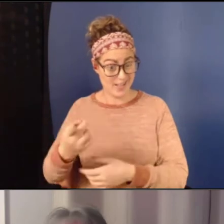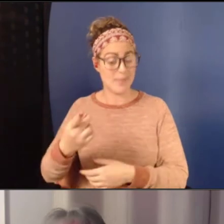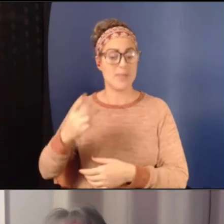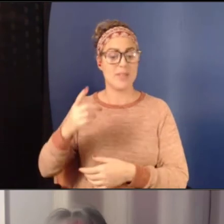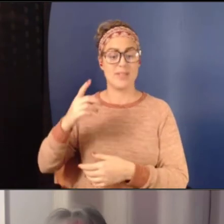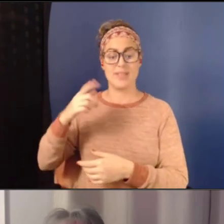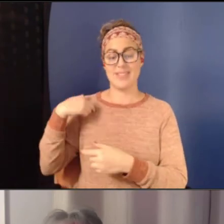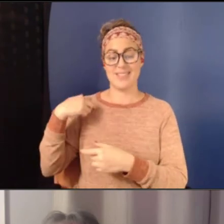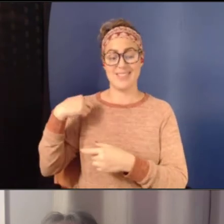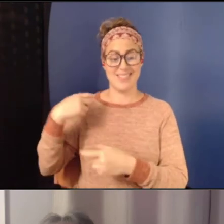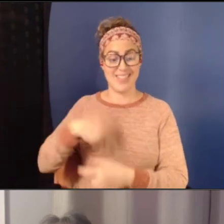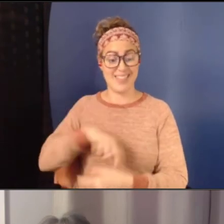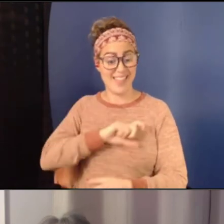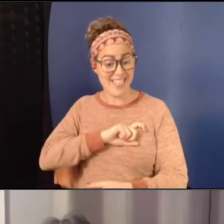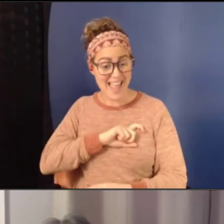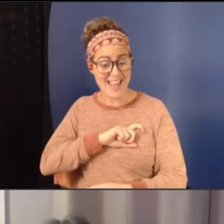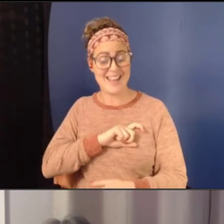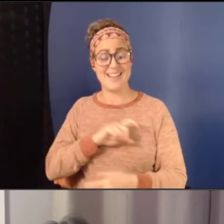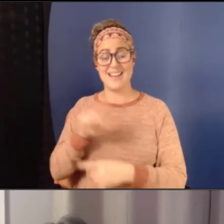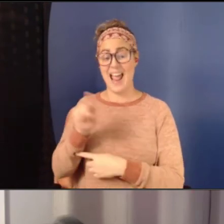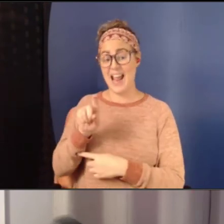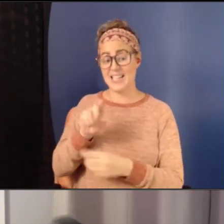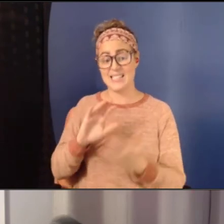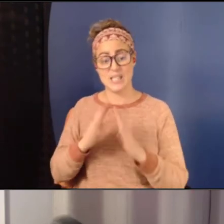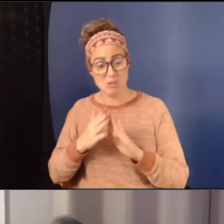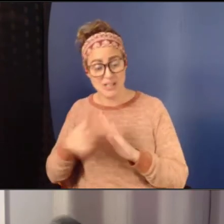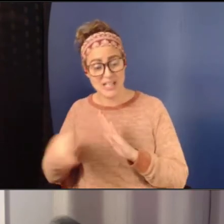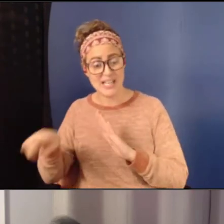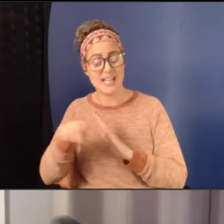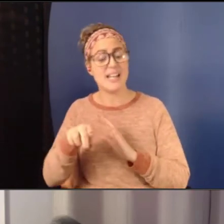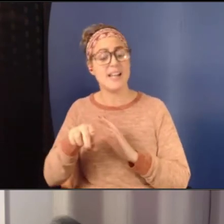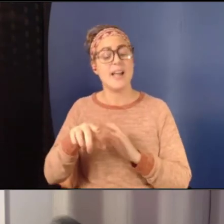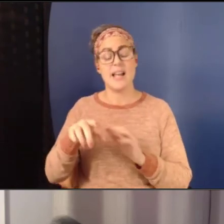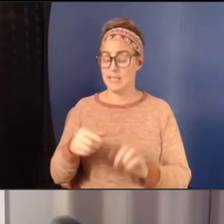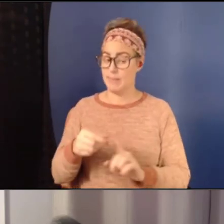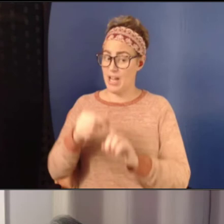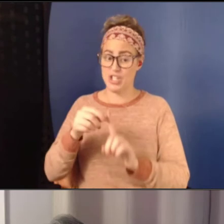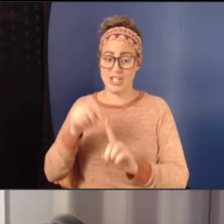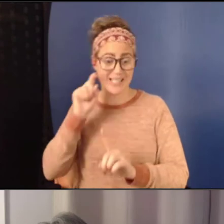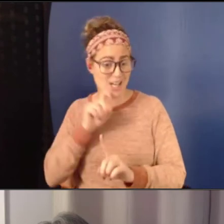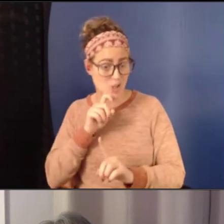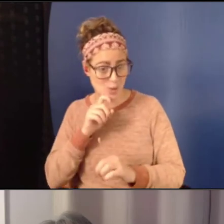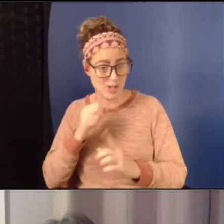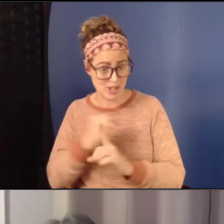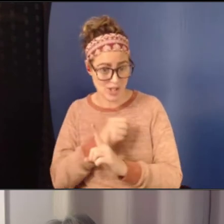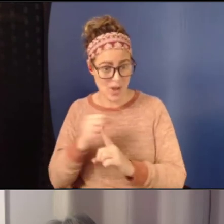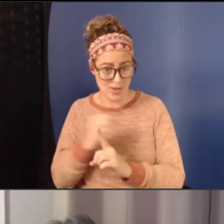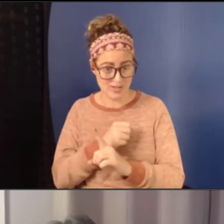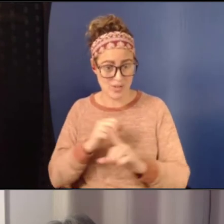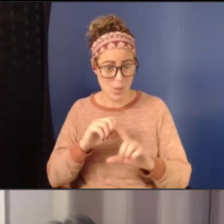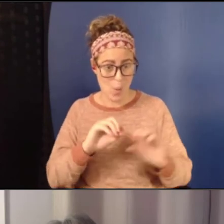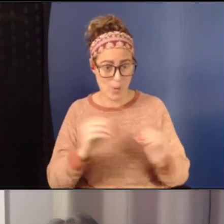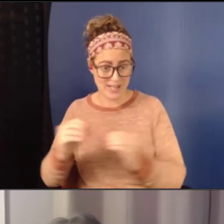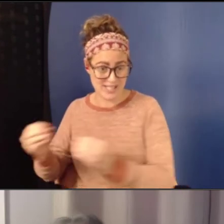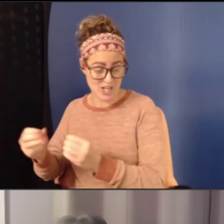and sexual assault organizations, where the majority of the employees are, are white?